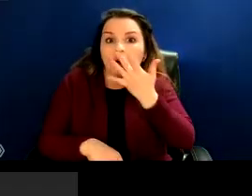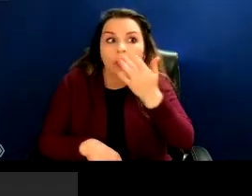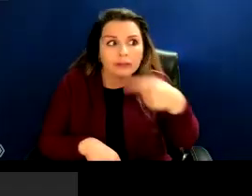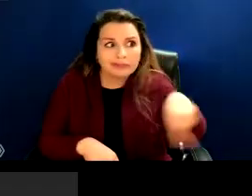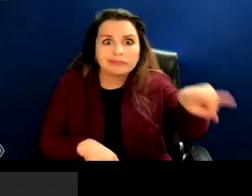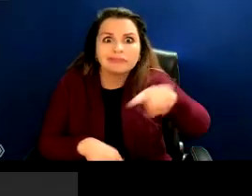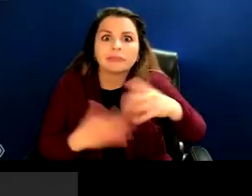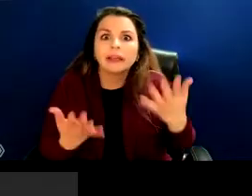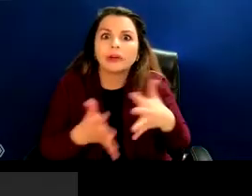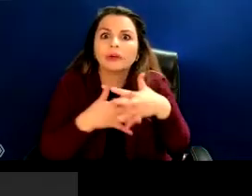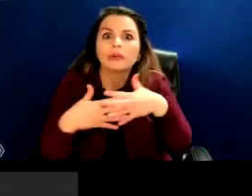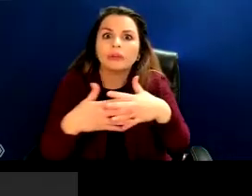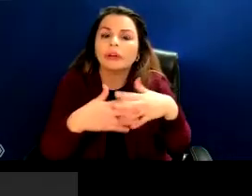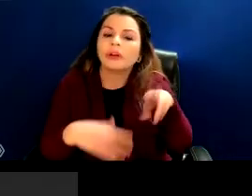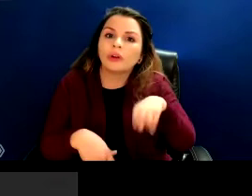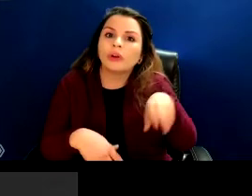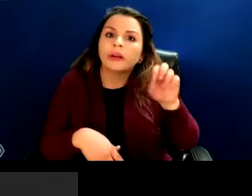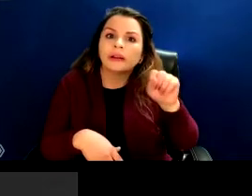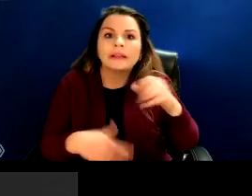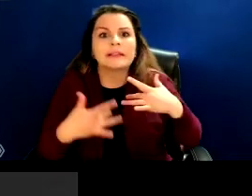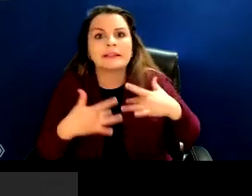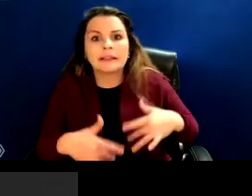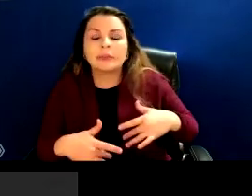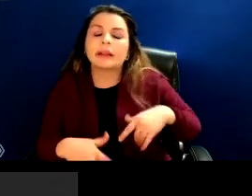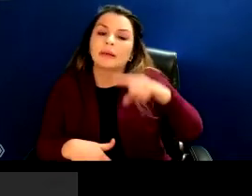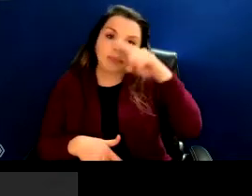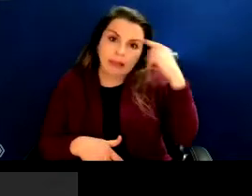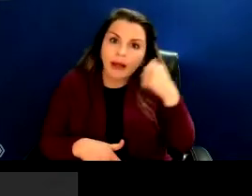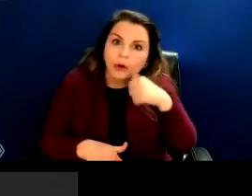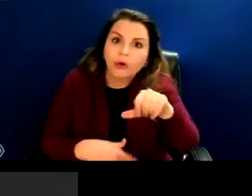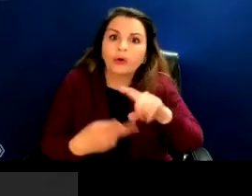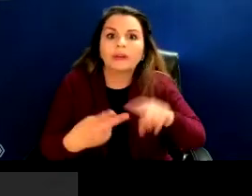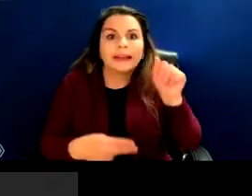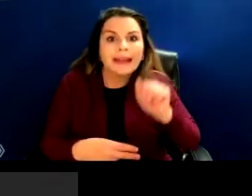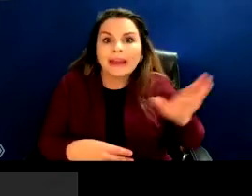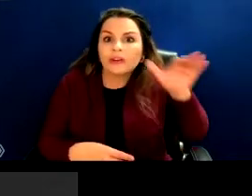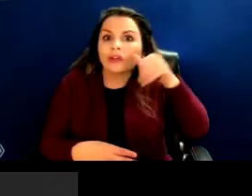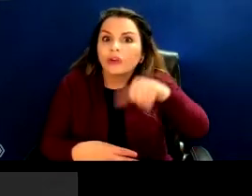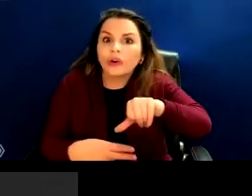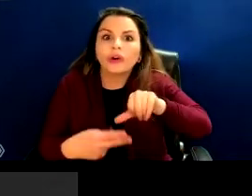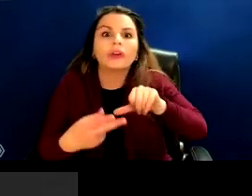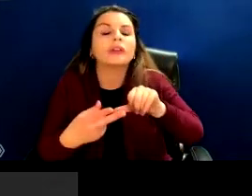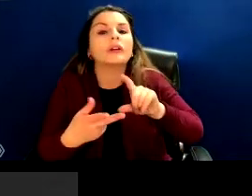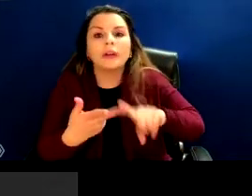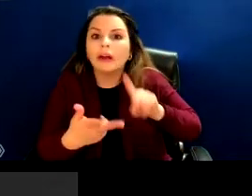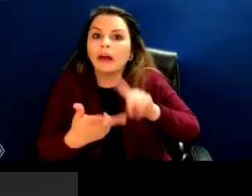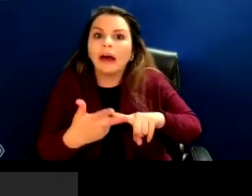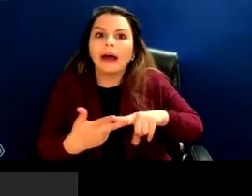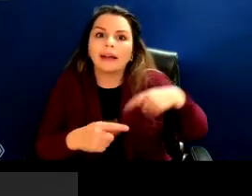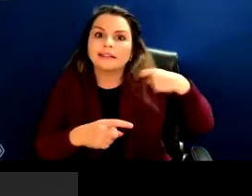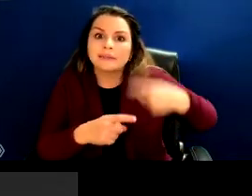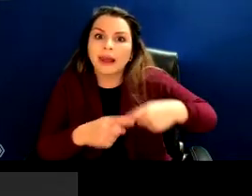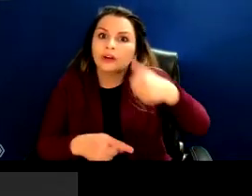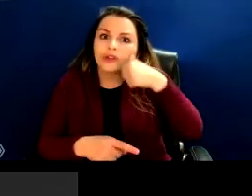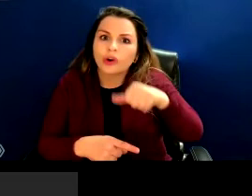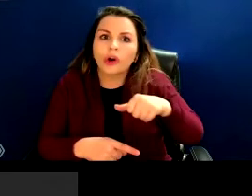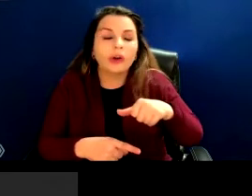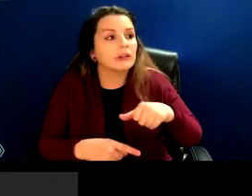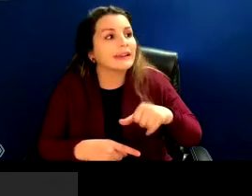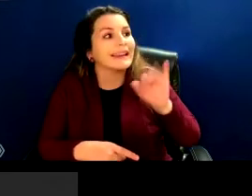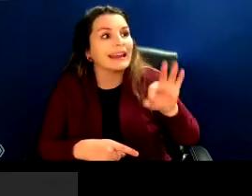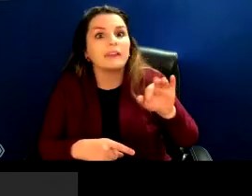for the most part, black girls, Latina girls, Asian girls, were synonymous with pornography. Of course,